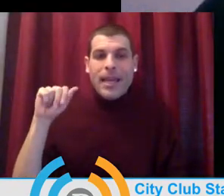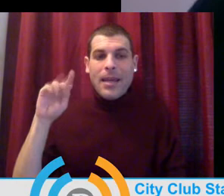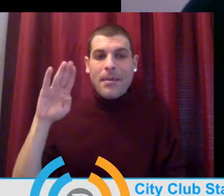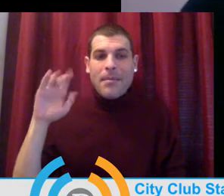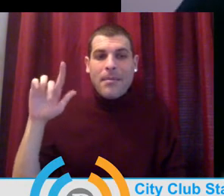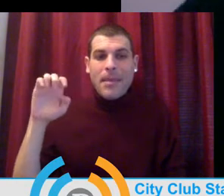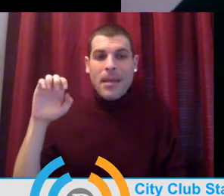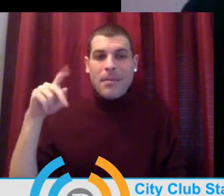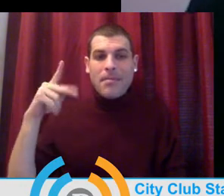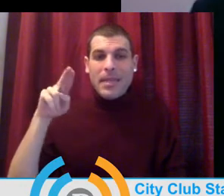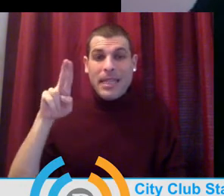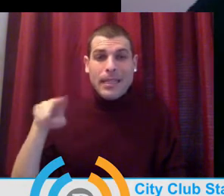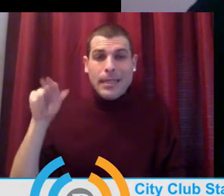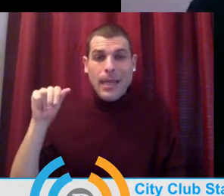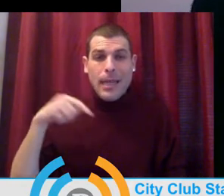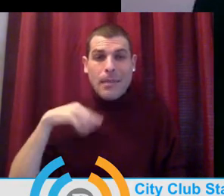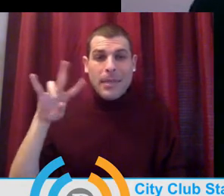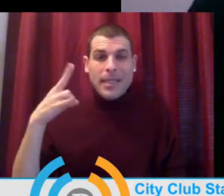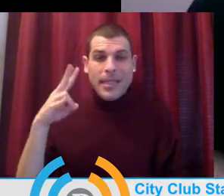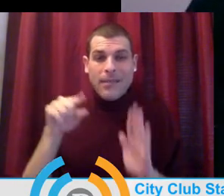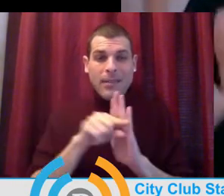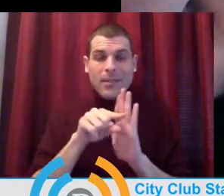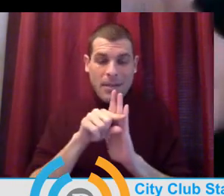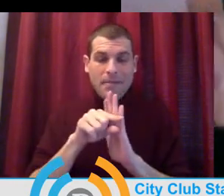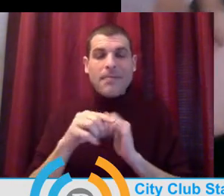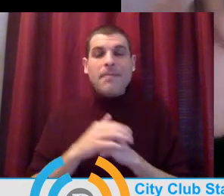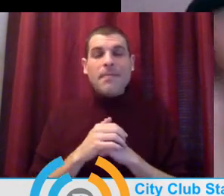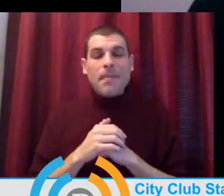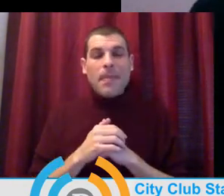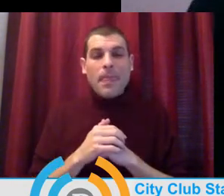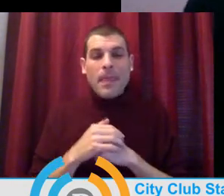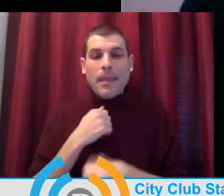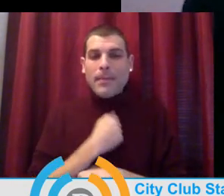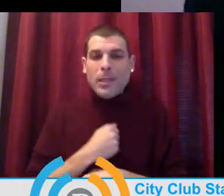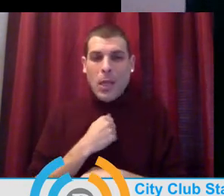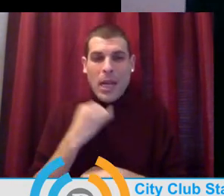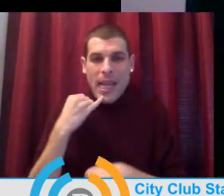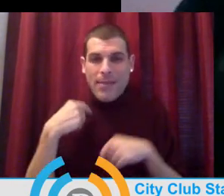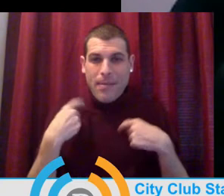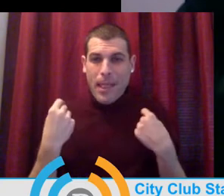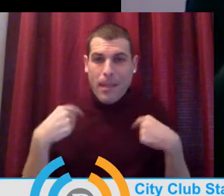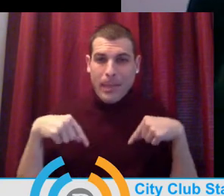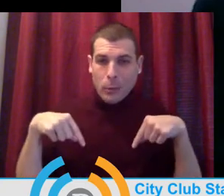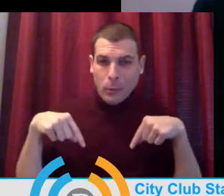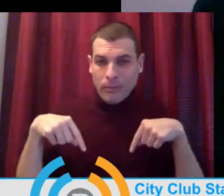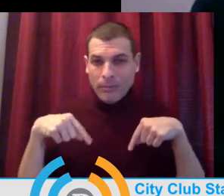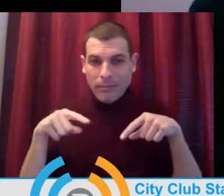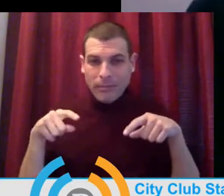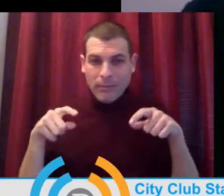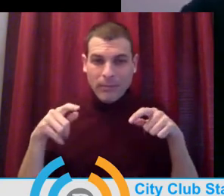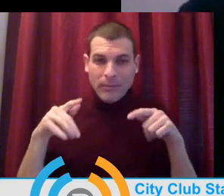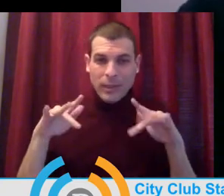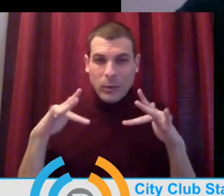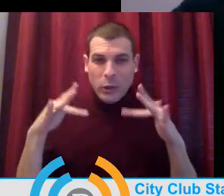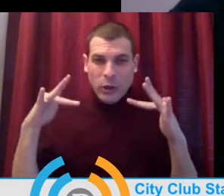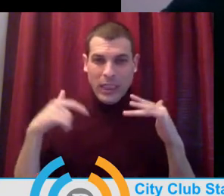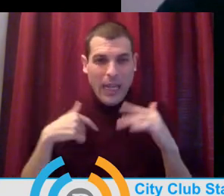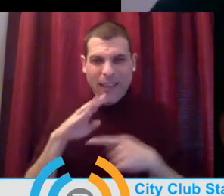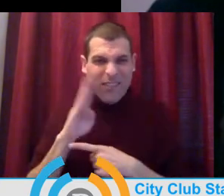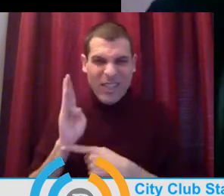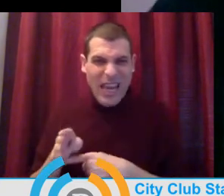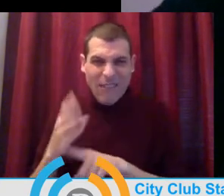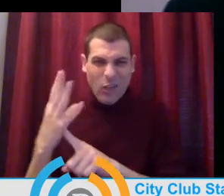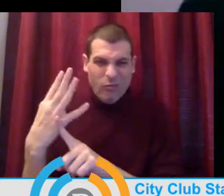seventh grader who goes to Gordon Russell Middle School. I'm sorry if I seem a bit twitchy during this. I've never really done this